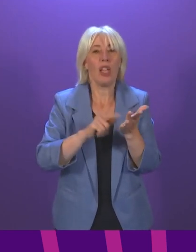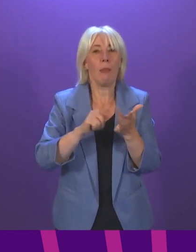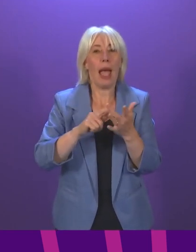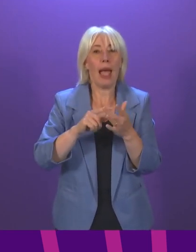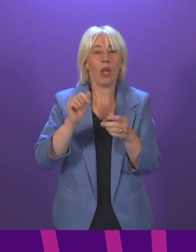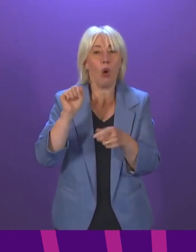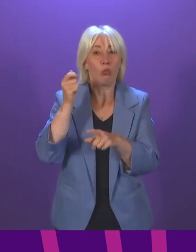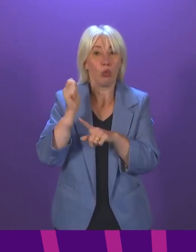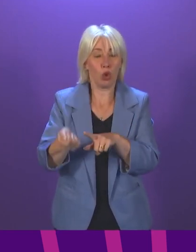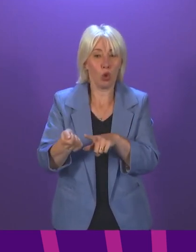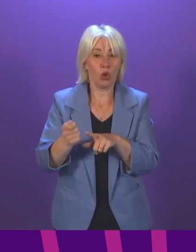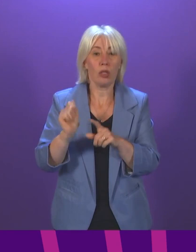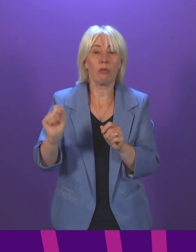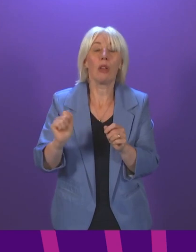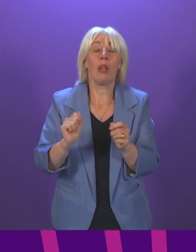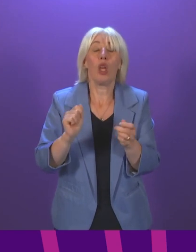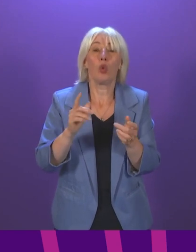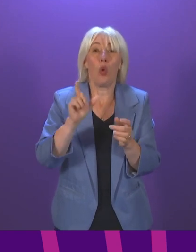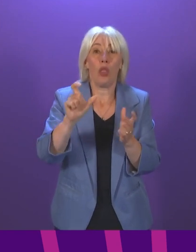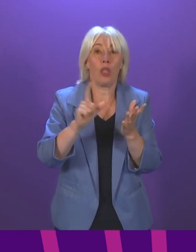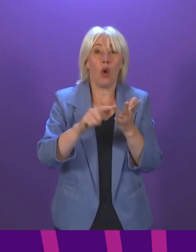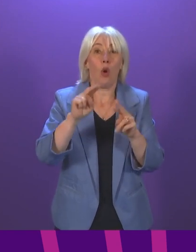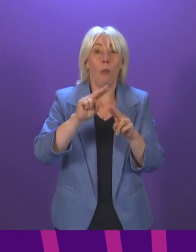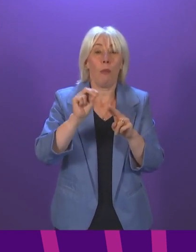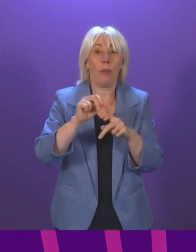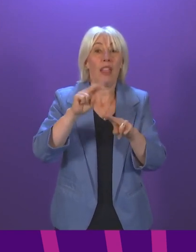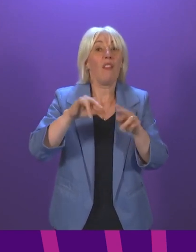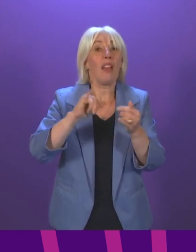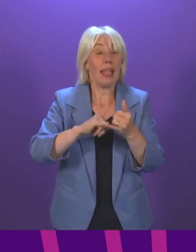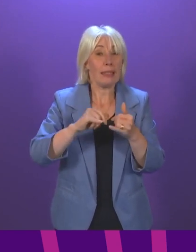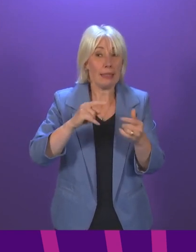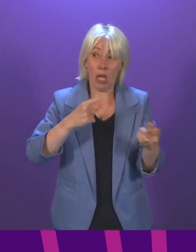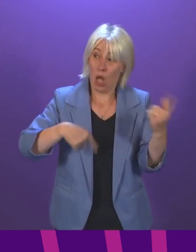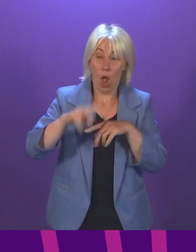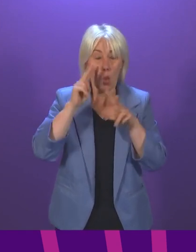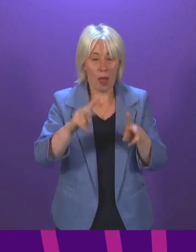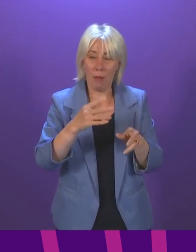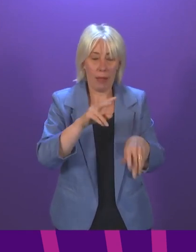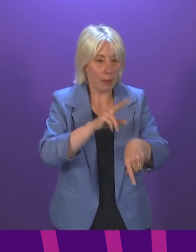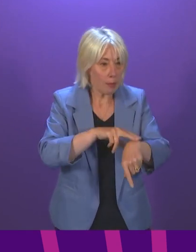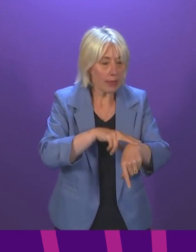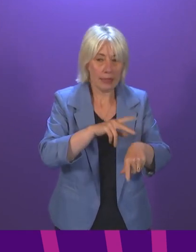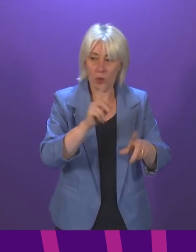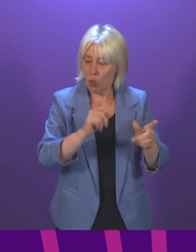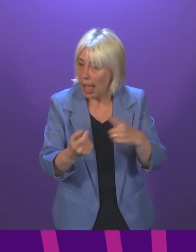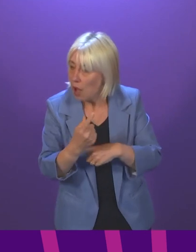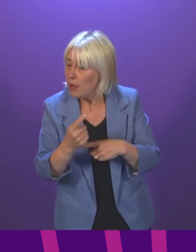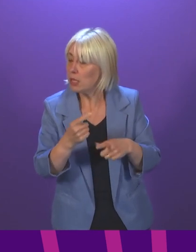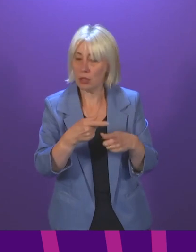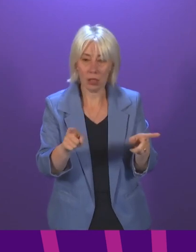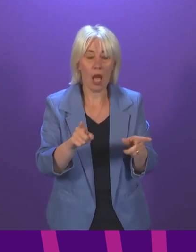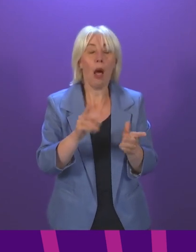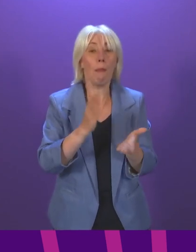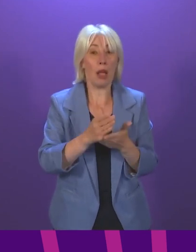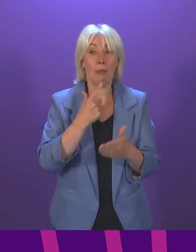inspection of the management by the Crown Office and Procurator Fiscal Service of criminal allegations against the police. The report rightly recognised that the public should be